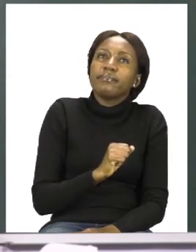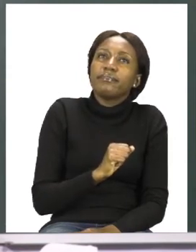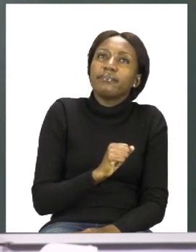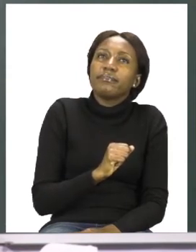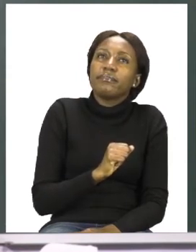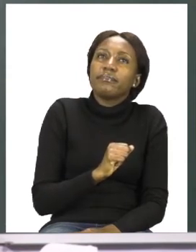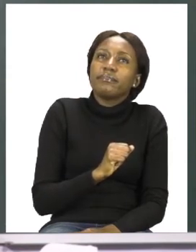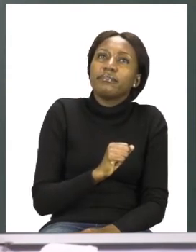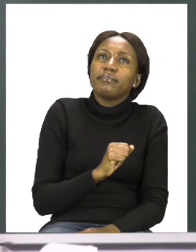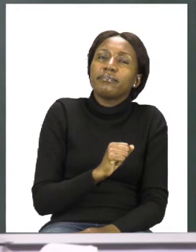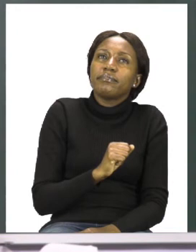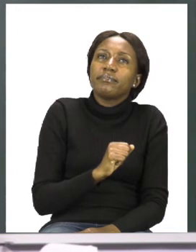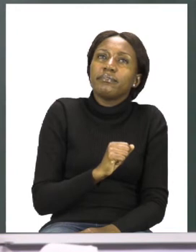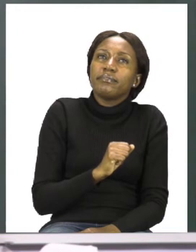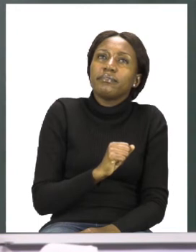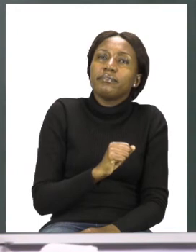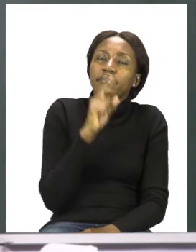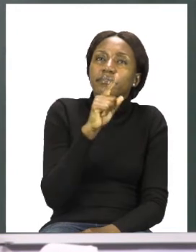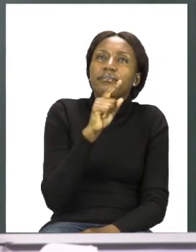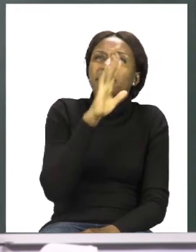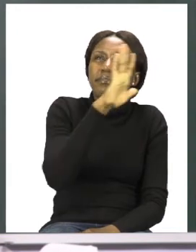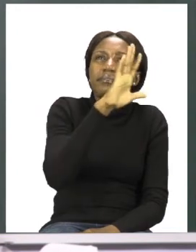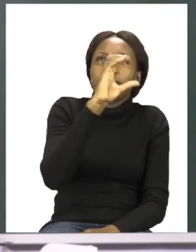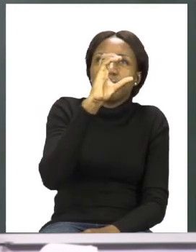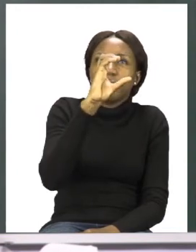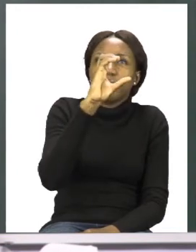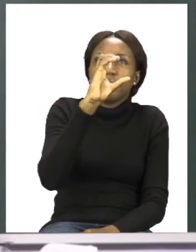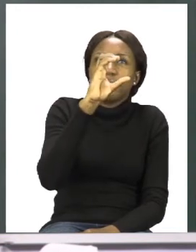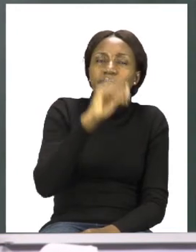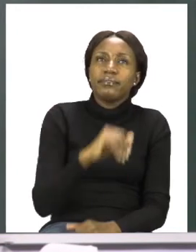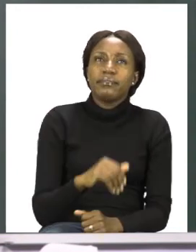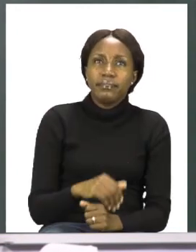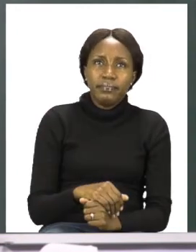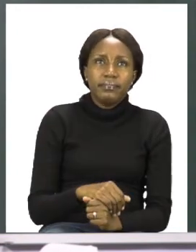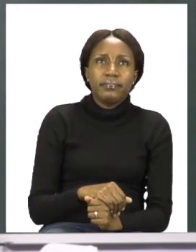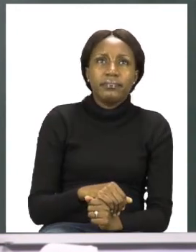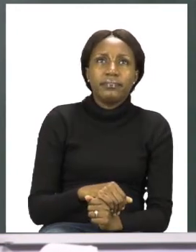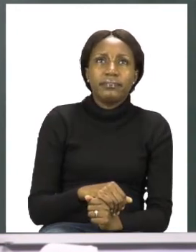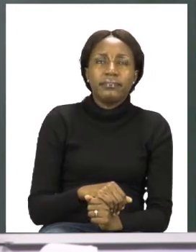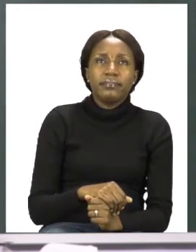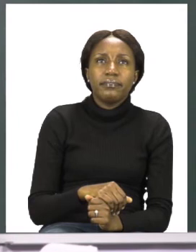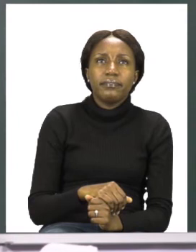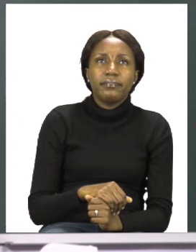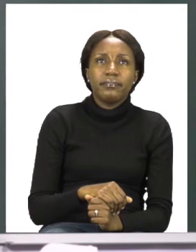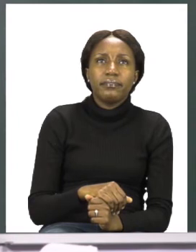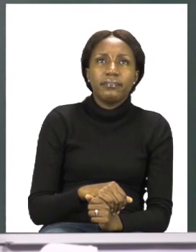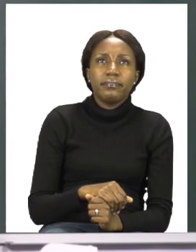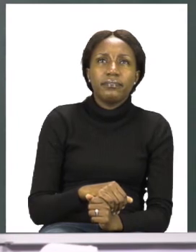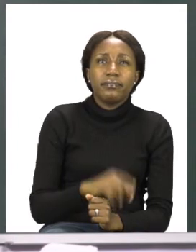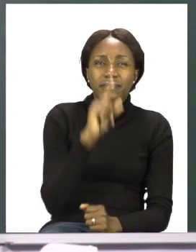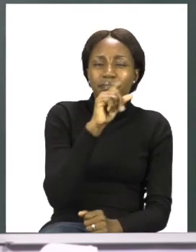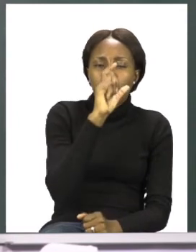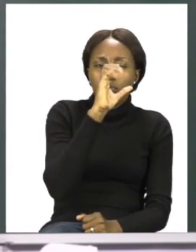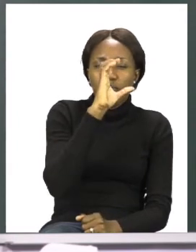something that is worth five cents. So, if you have this coin, it is the smallest